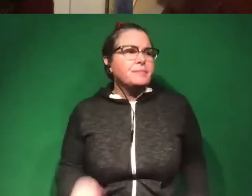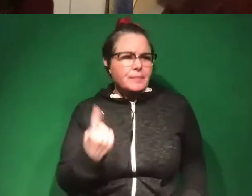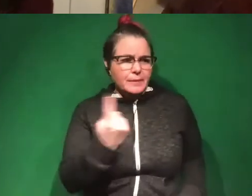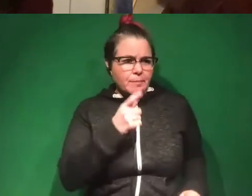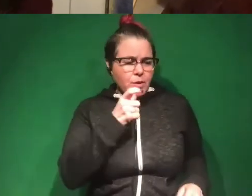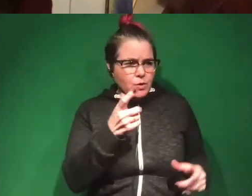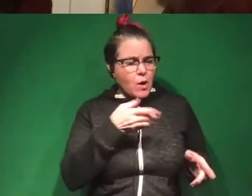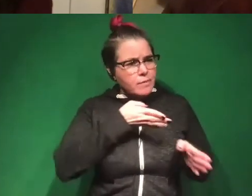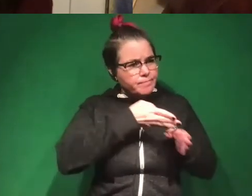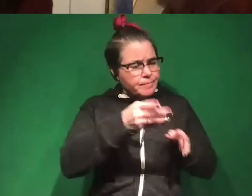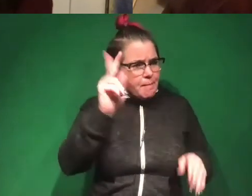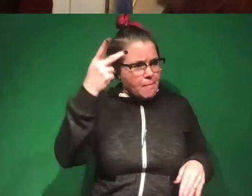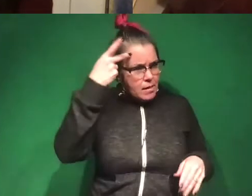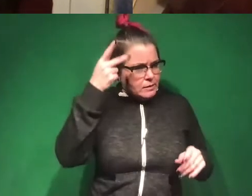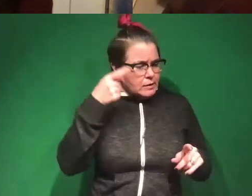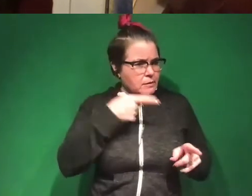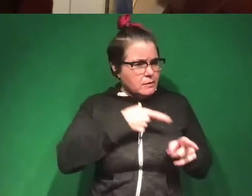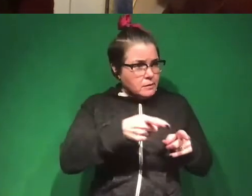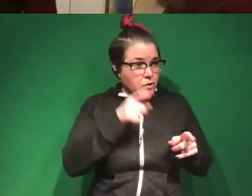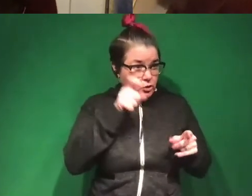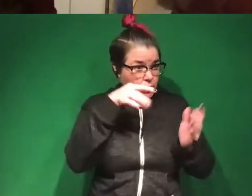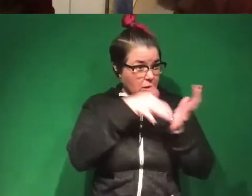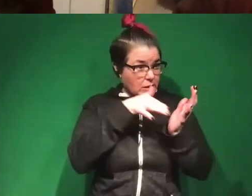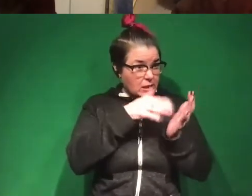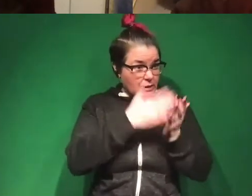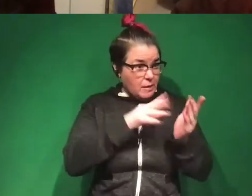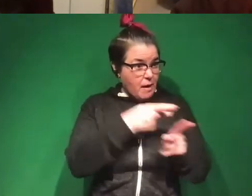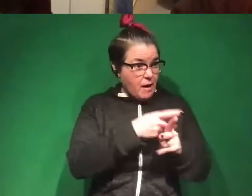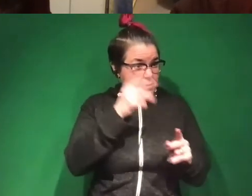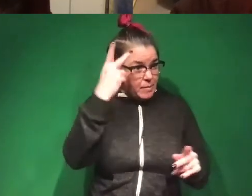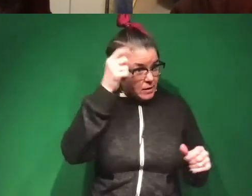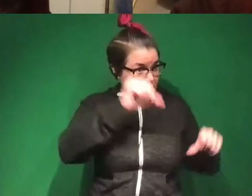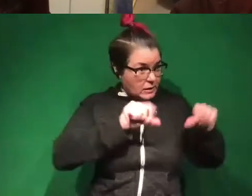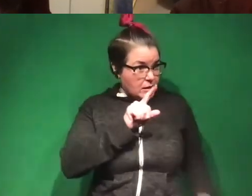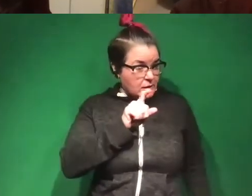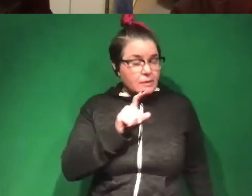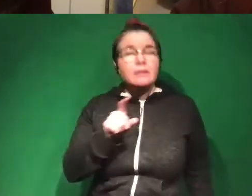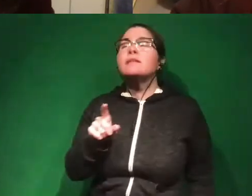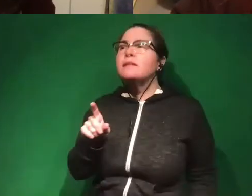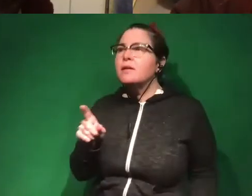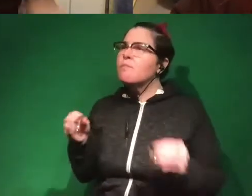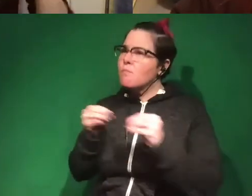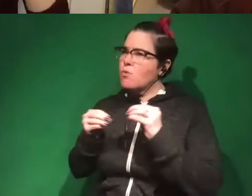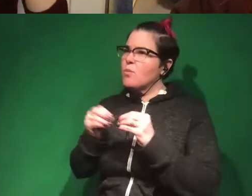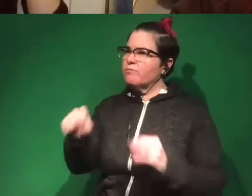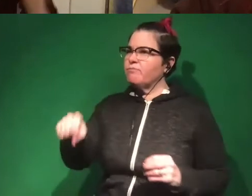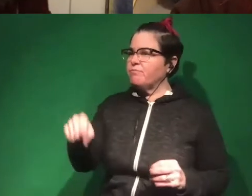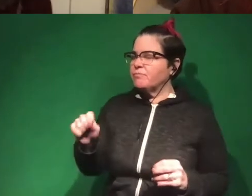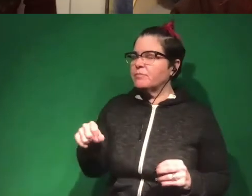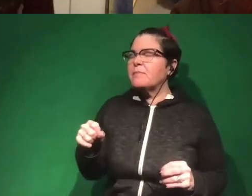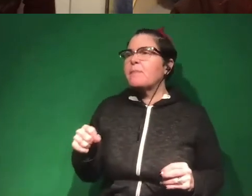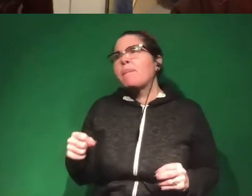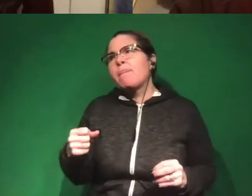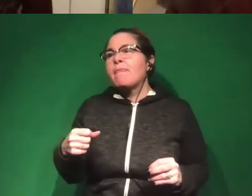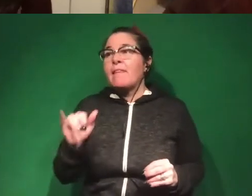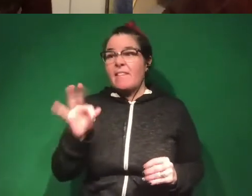looking to work in politics, should you study some sort of political science? So increasingly, yes. I would actually say that, you know, if